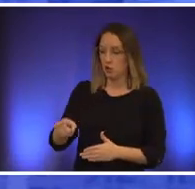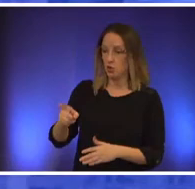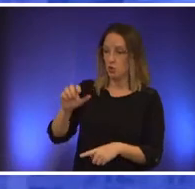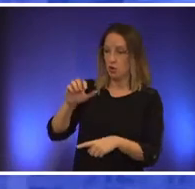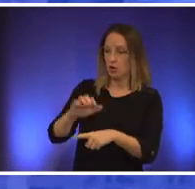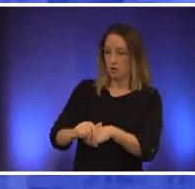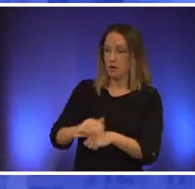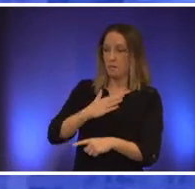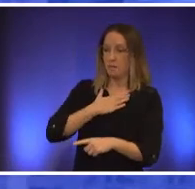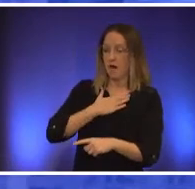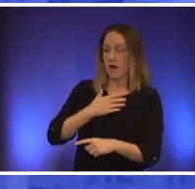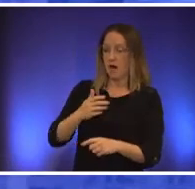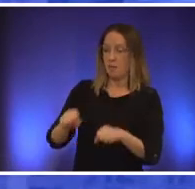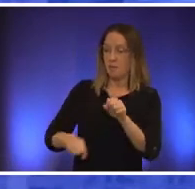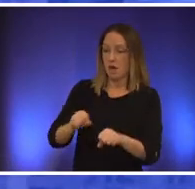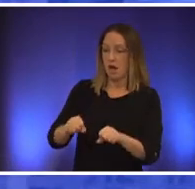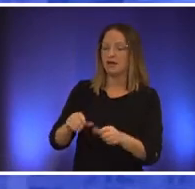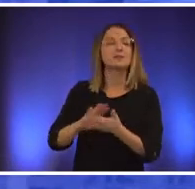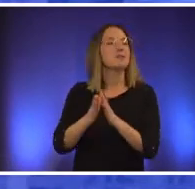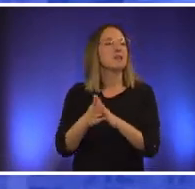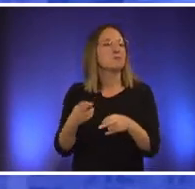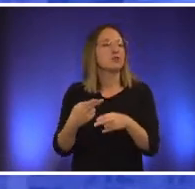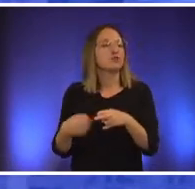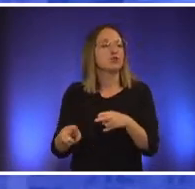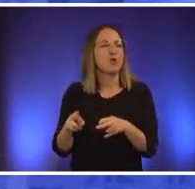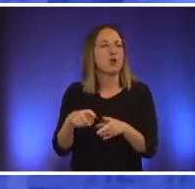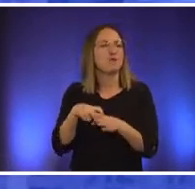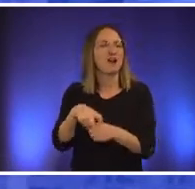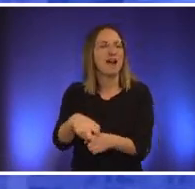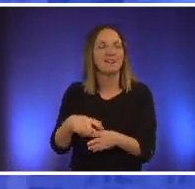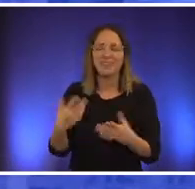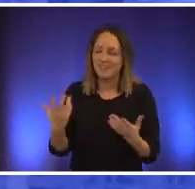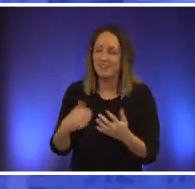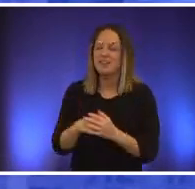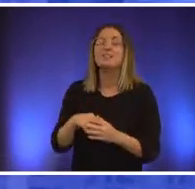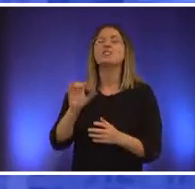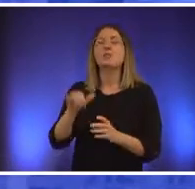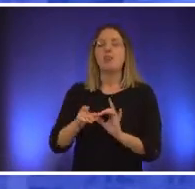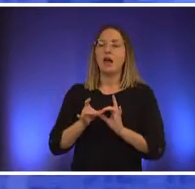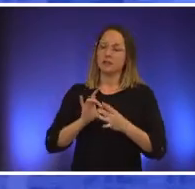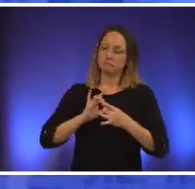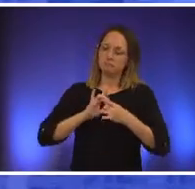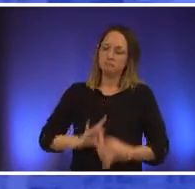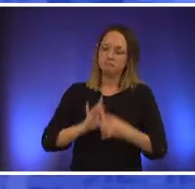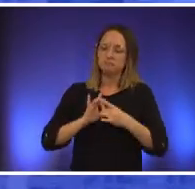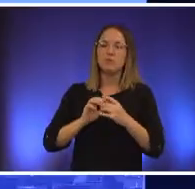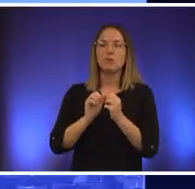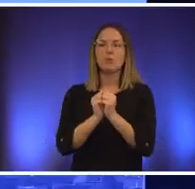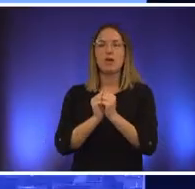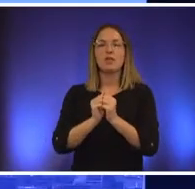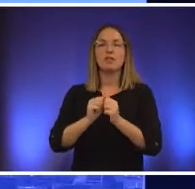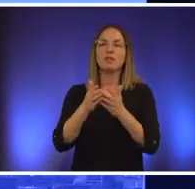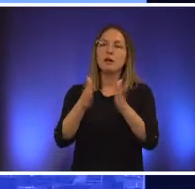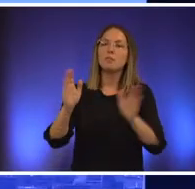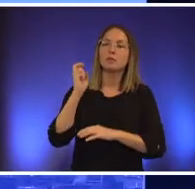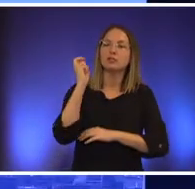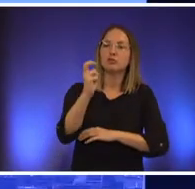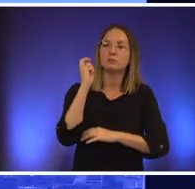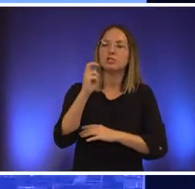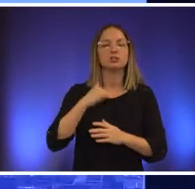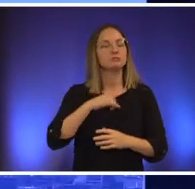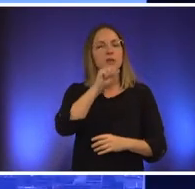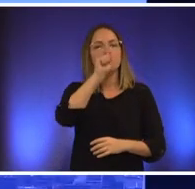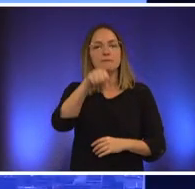you know a short a short bike ride so it's part of that connectedness to mass transit as well i loved it i think both of you